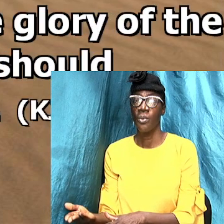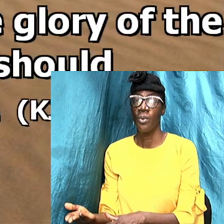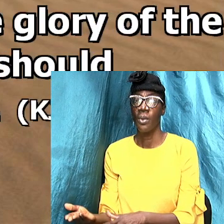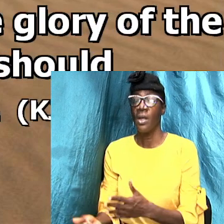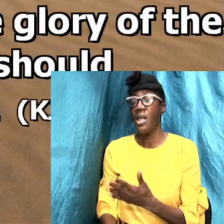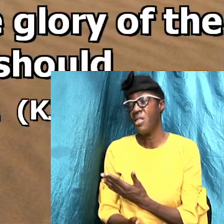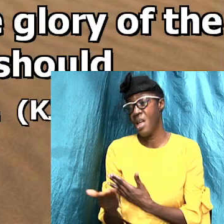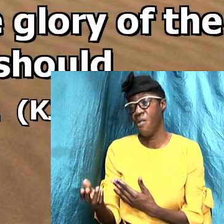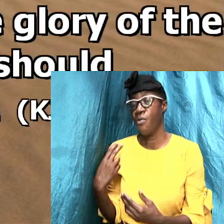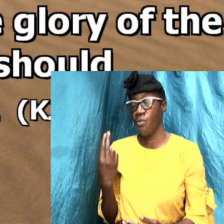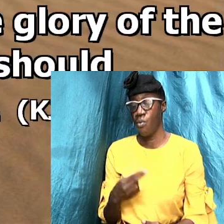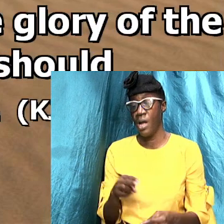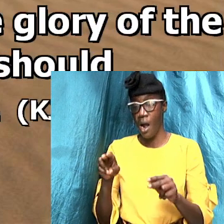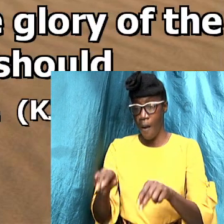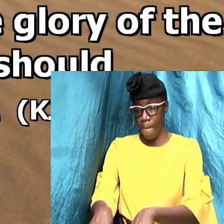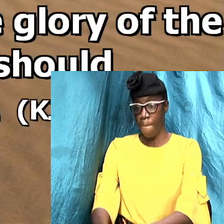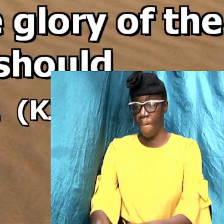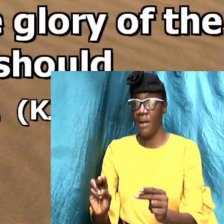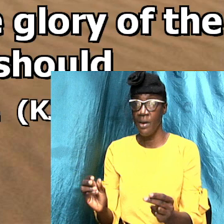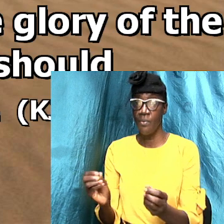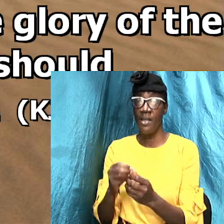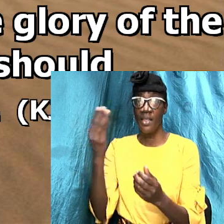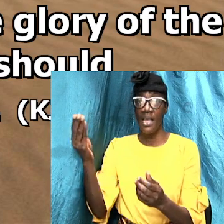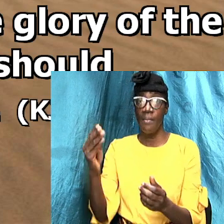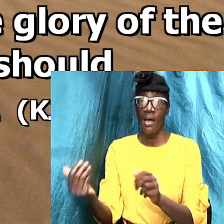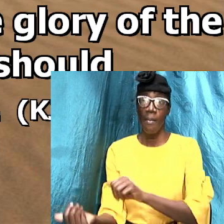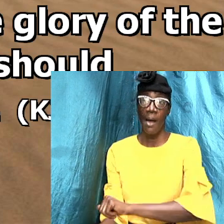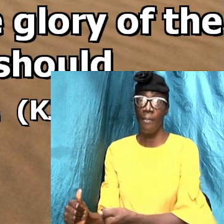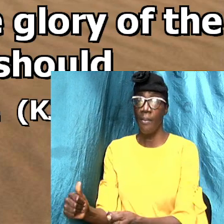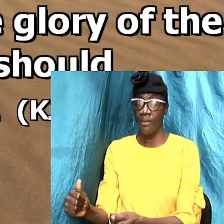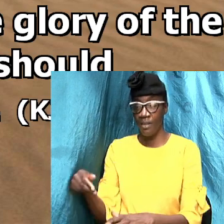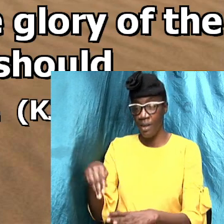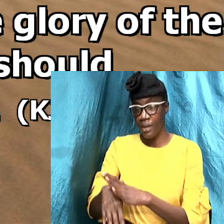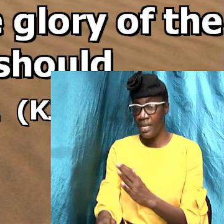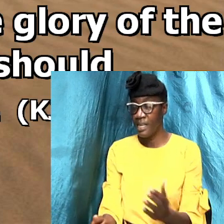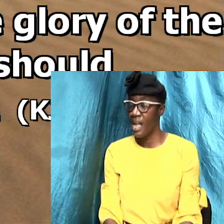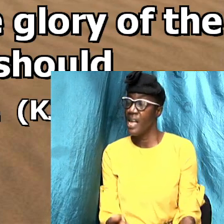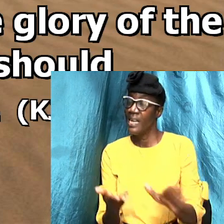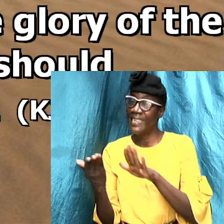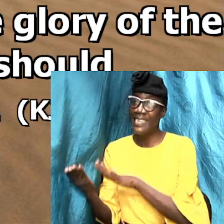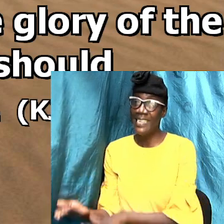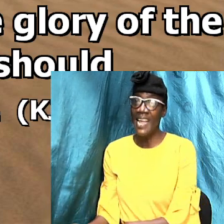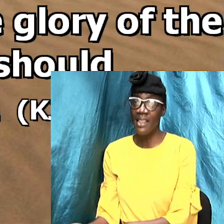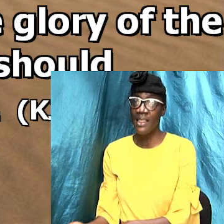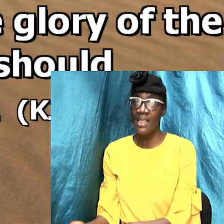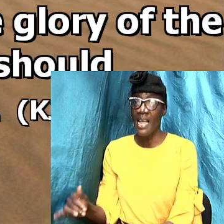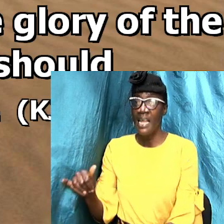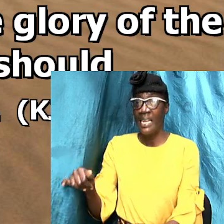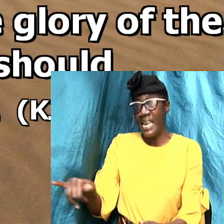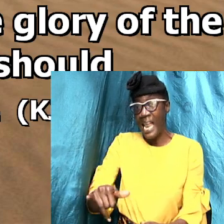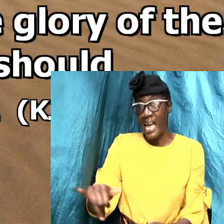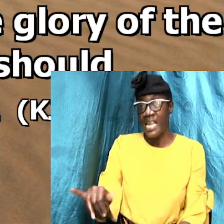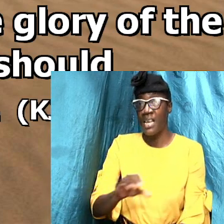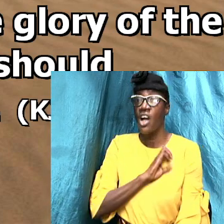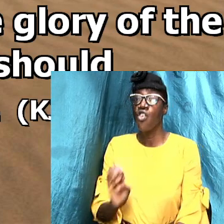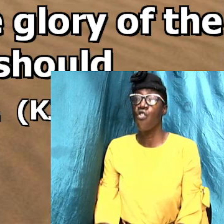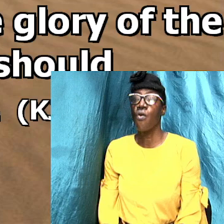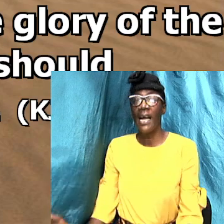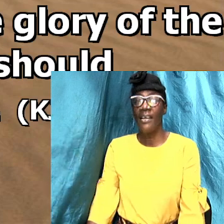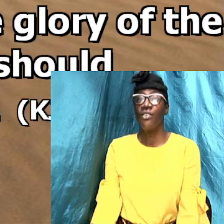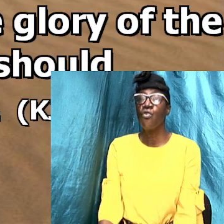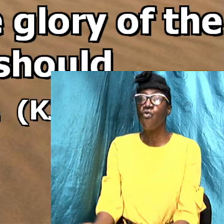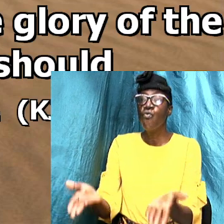therefore we are buried with him by baptism into death that like as Christ was